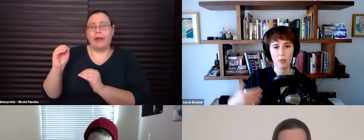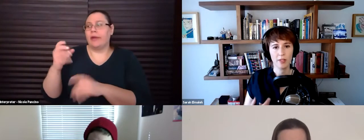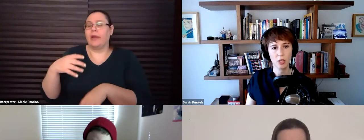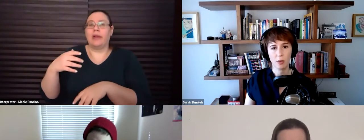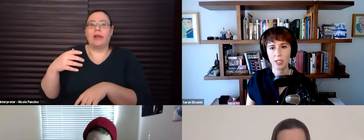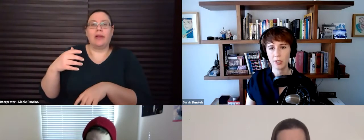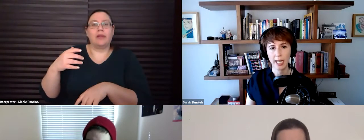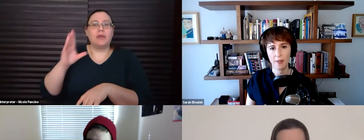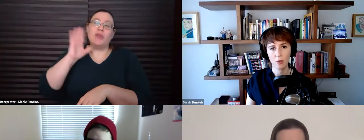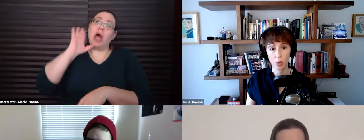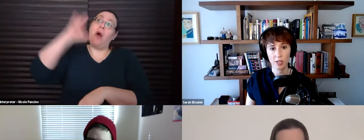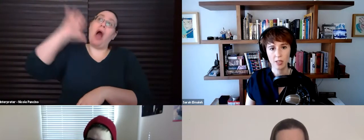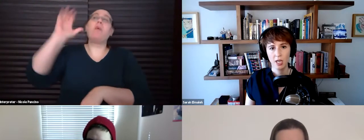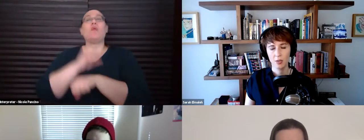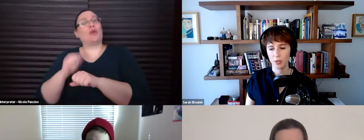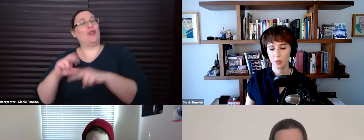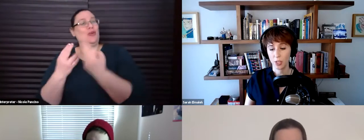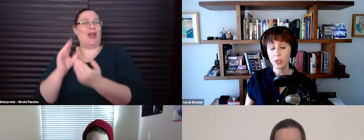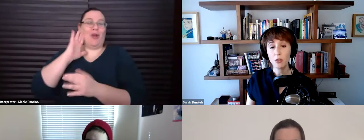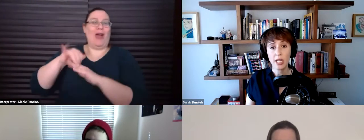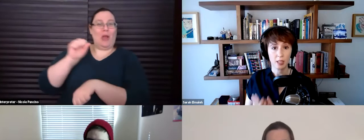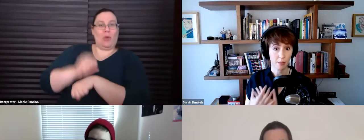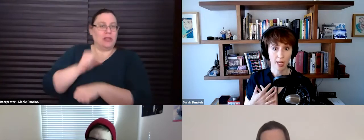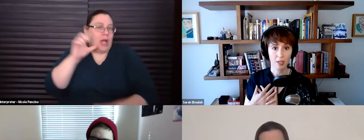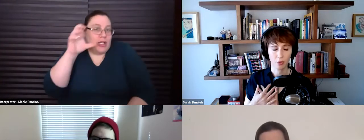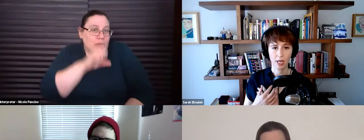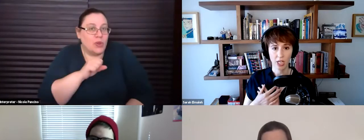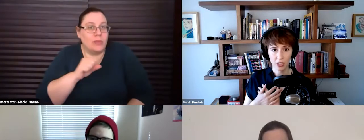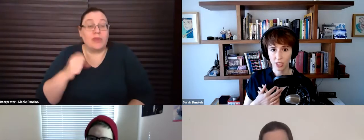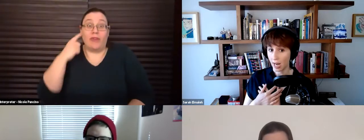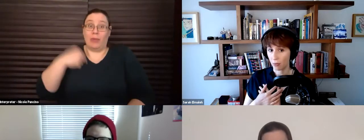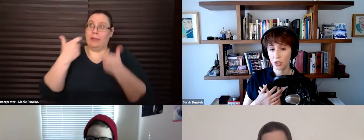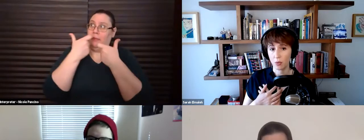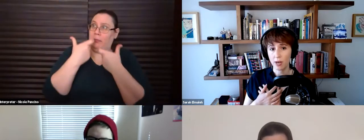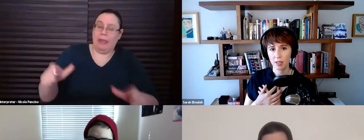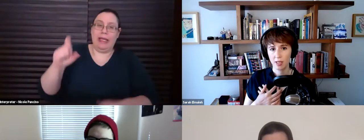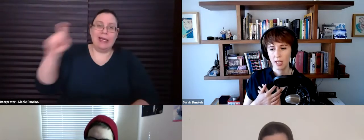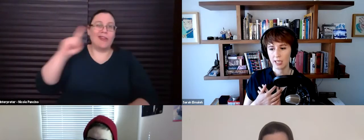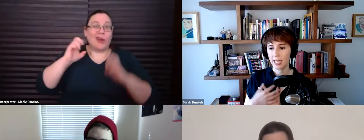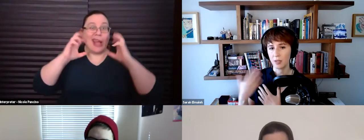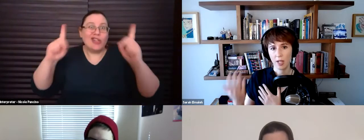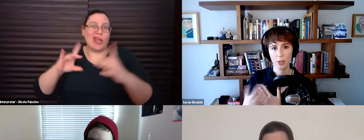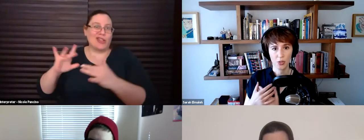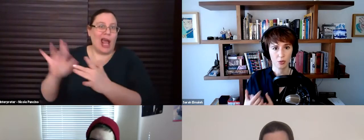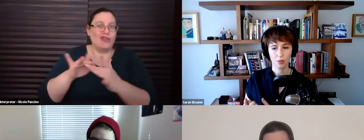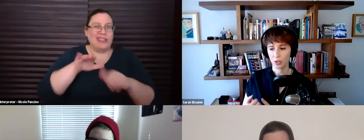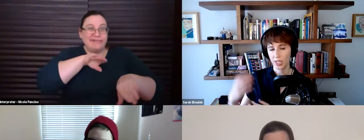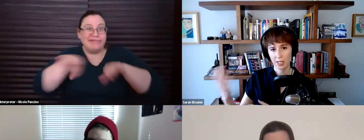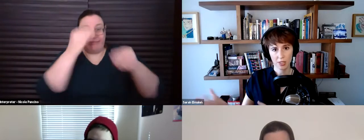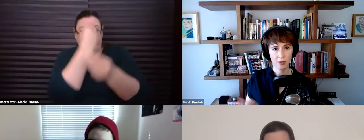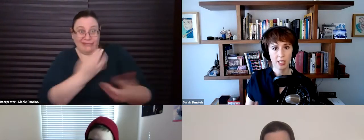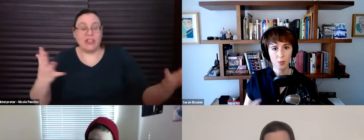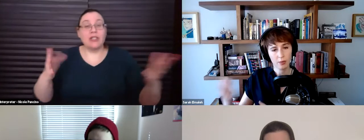sense that one will eventually work with the union and how that works. So there's a huge need to my mind for education and outreach and awareness in getting developers to